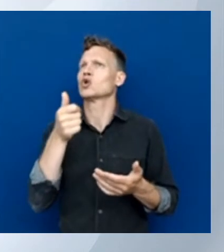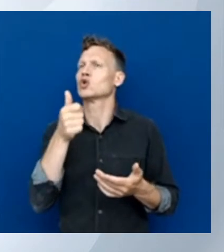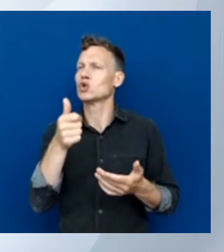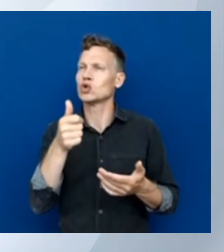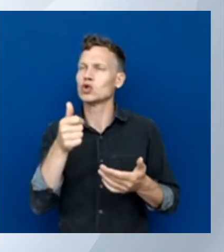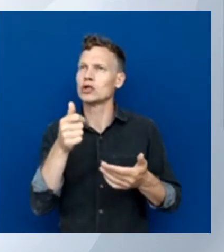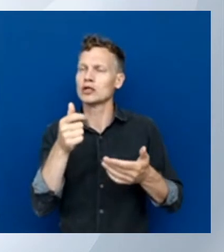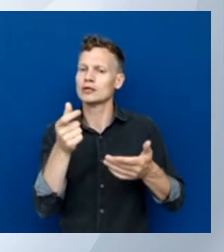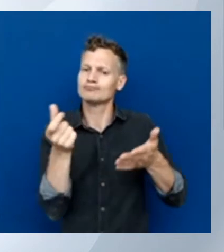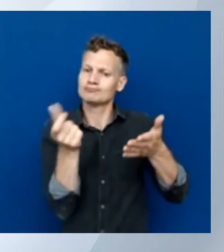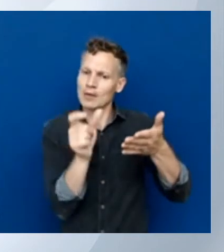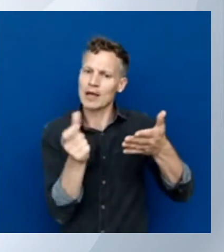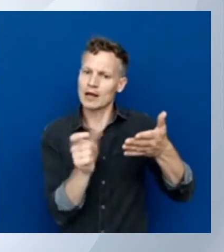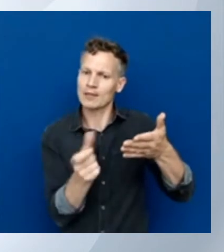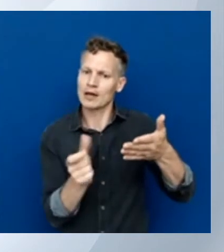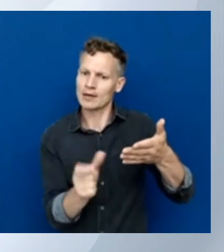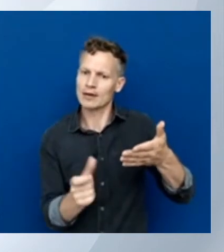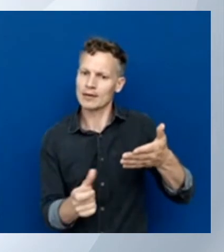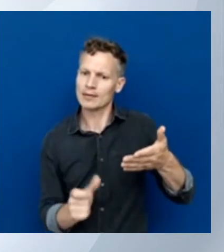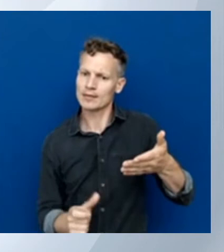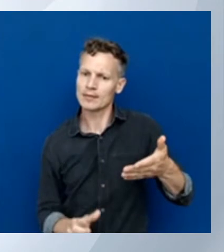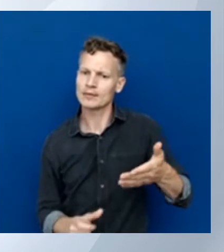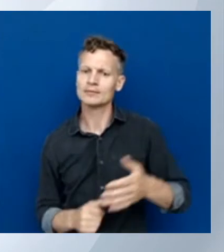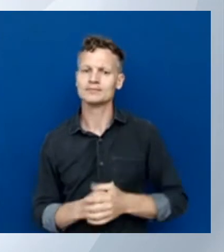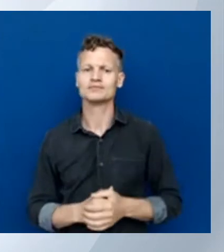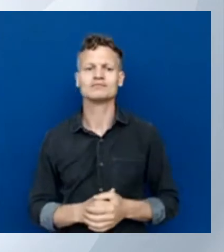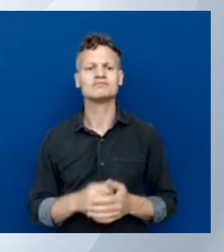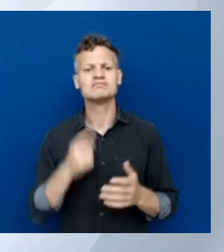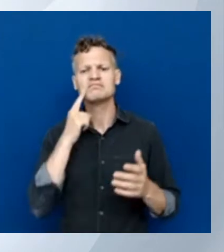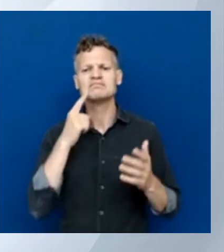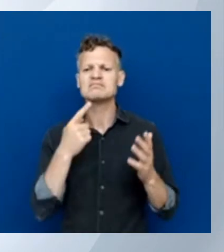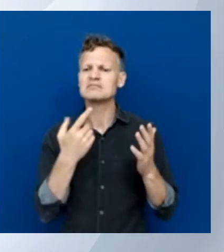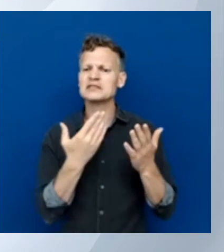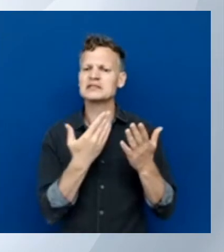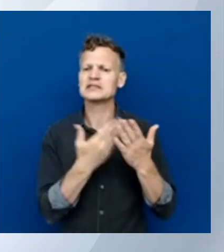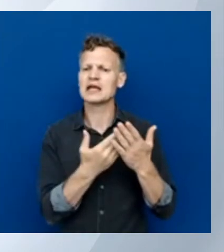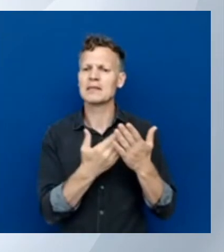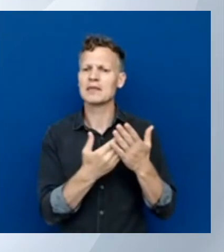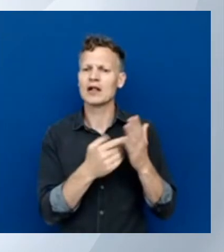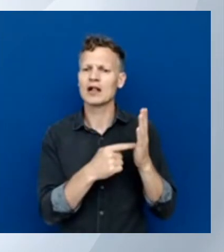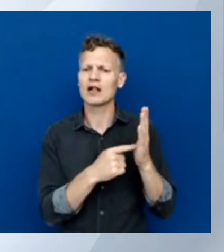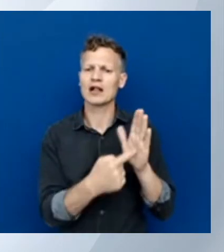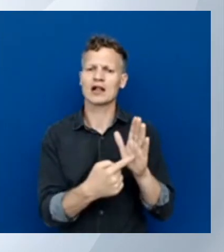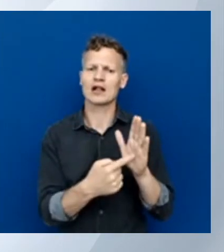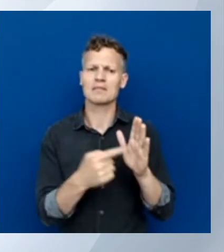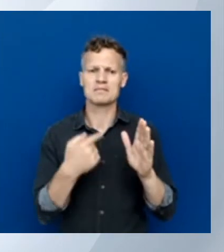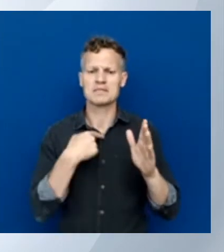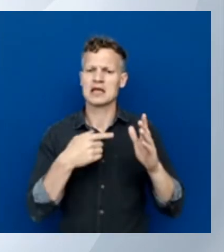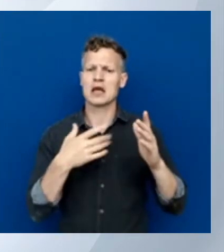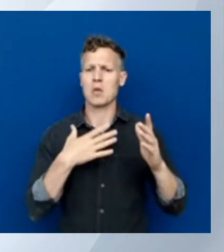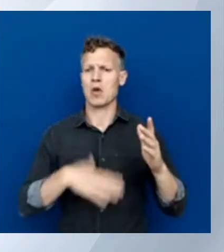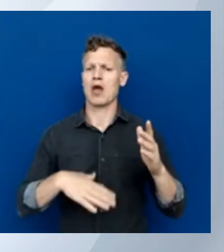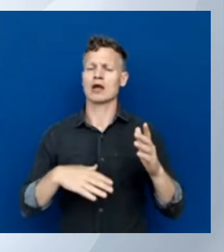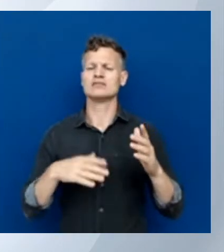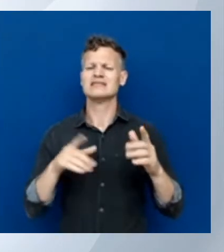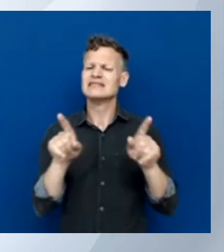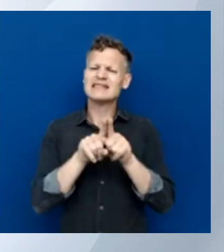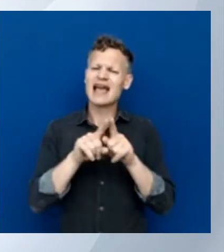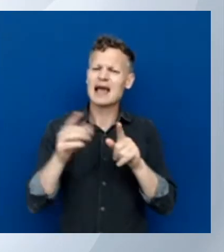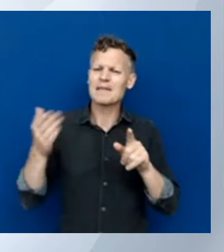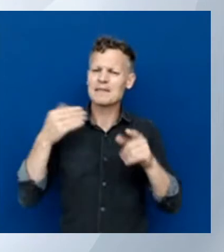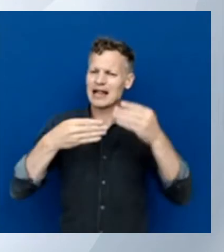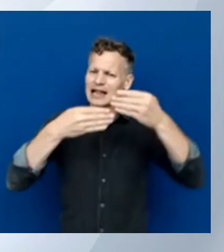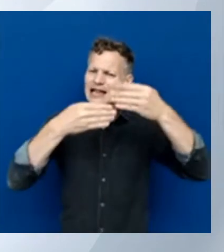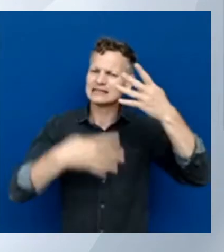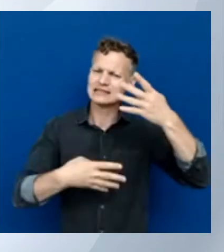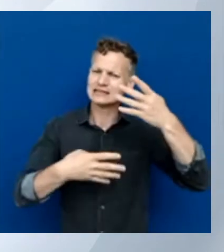And for example, let's say I want to list those resource groups again. My first instinct would